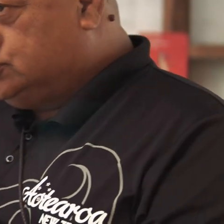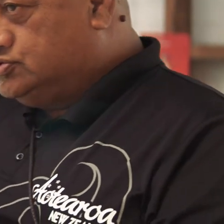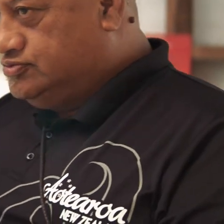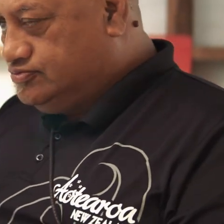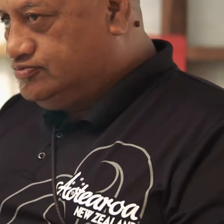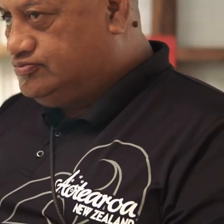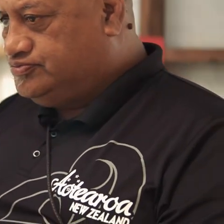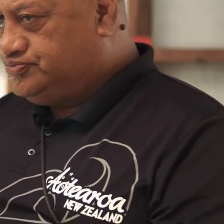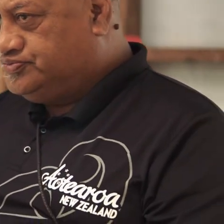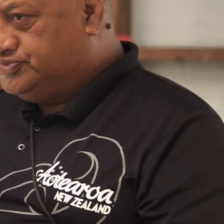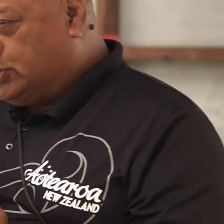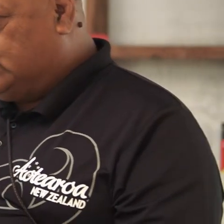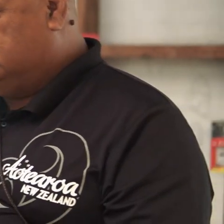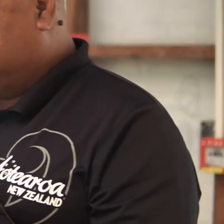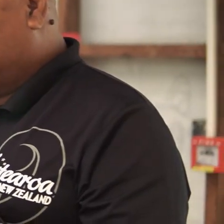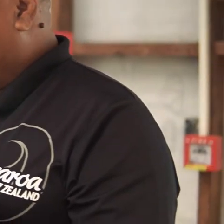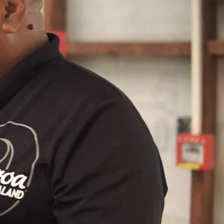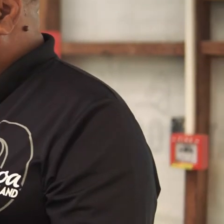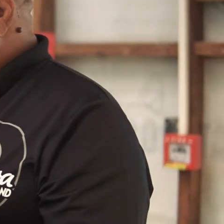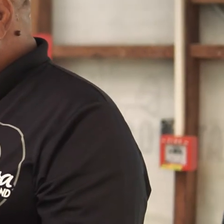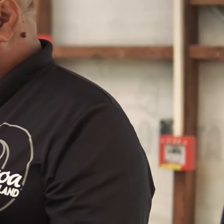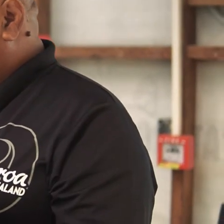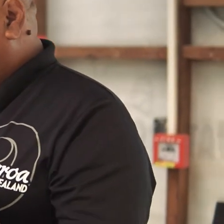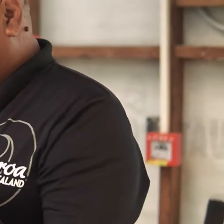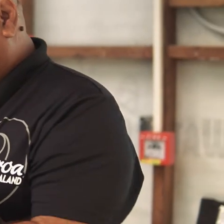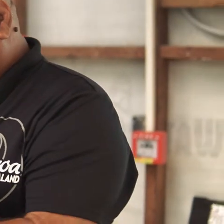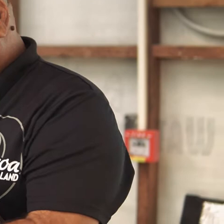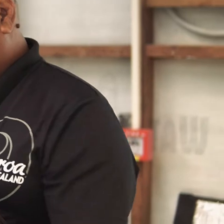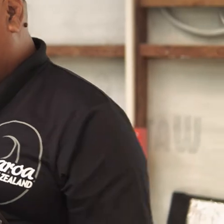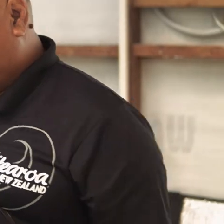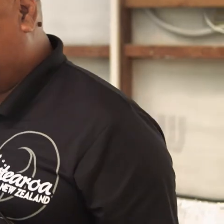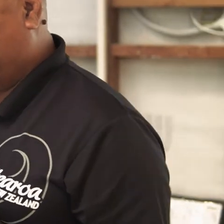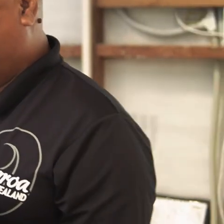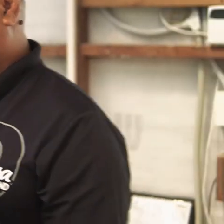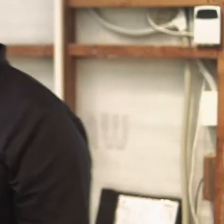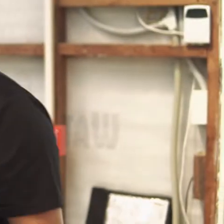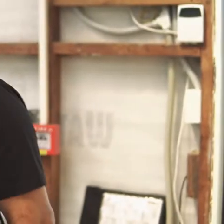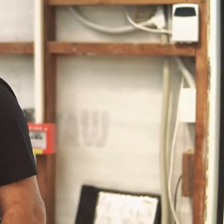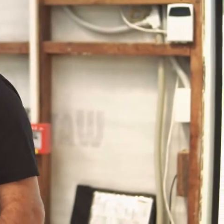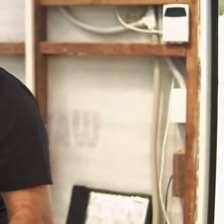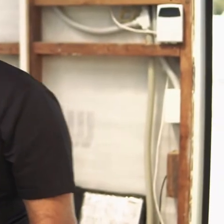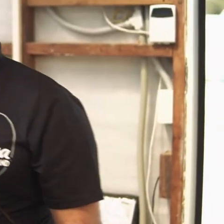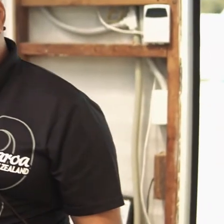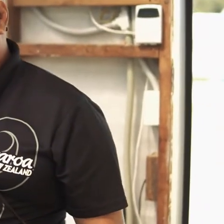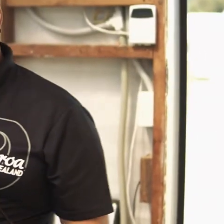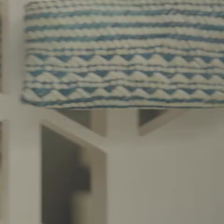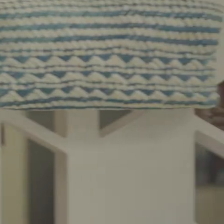I'm really acknowledging you and your expertise in this space and thank you to God for this opportunity to come in.